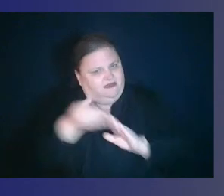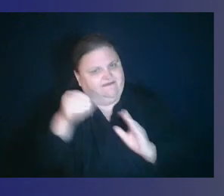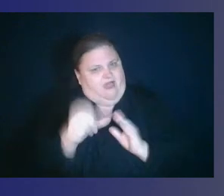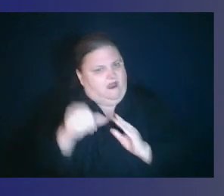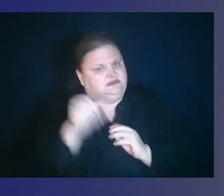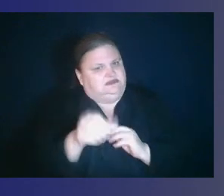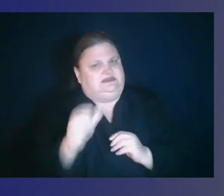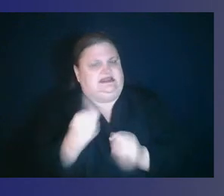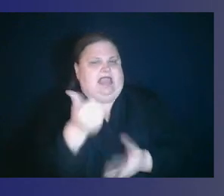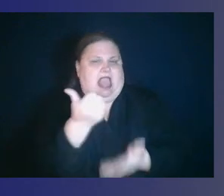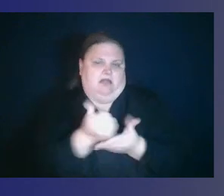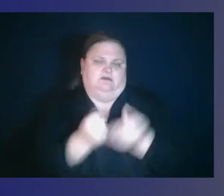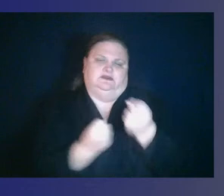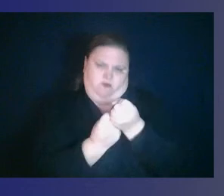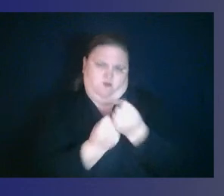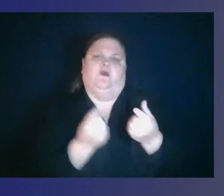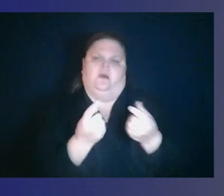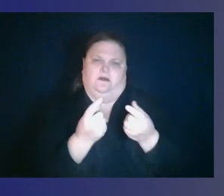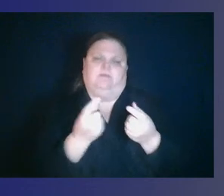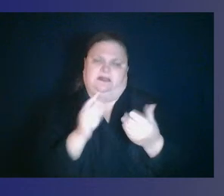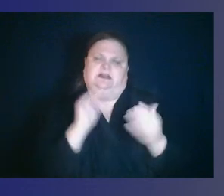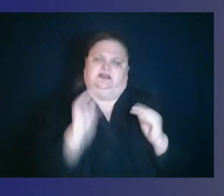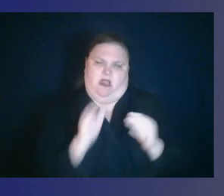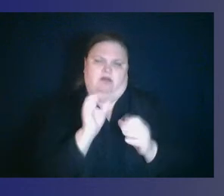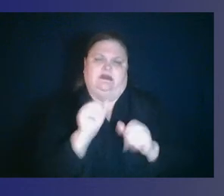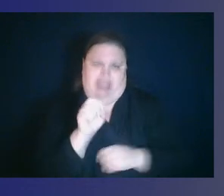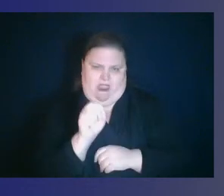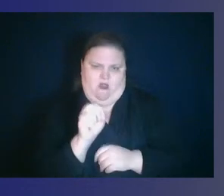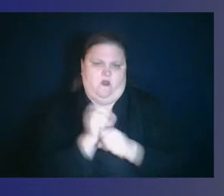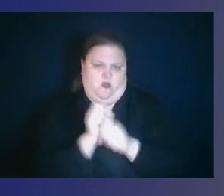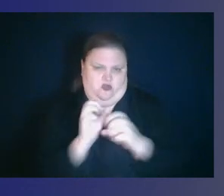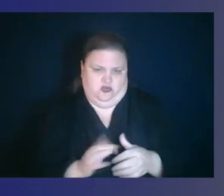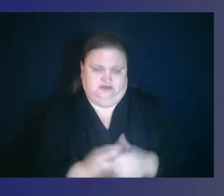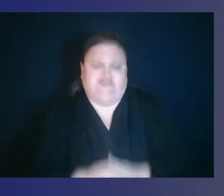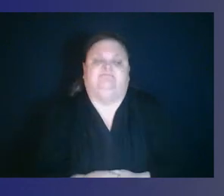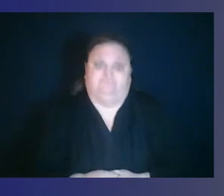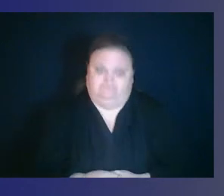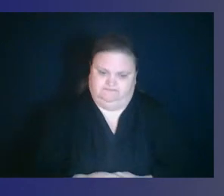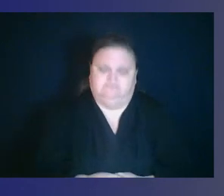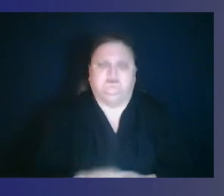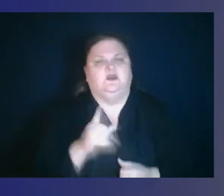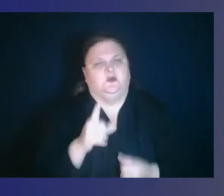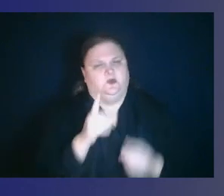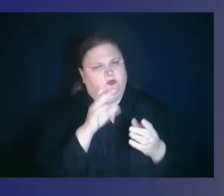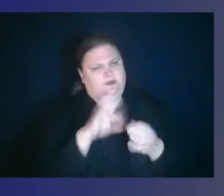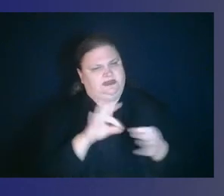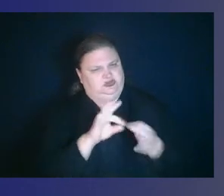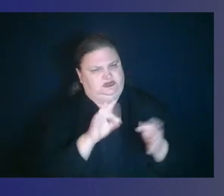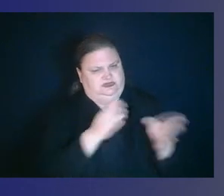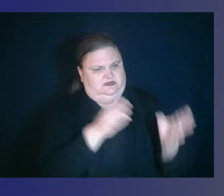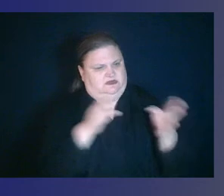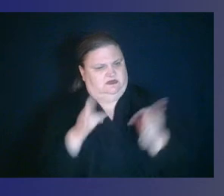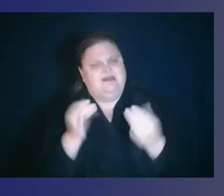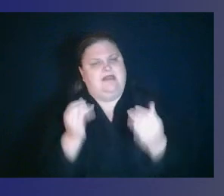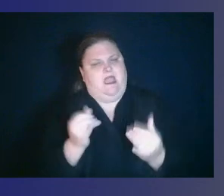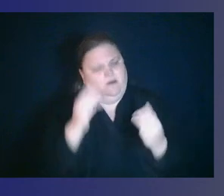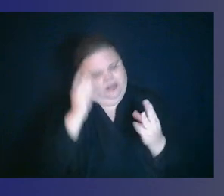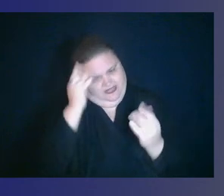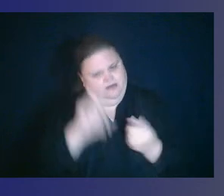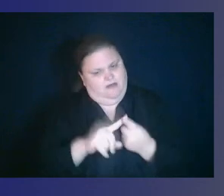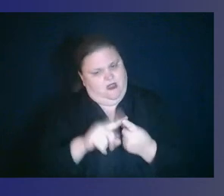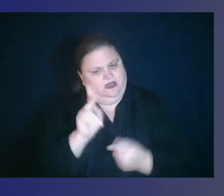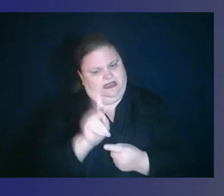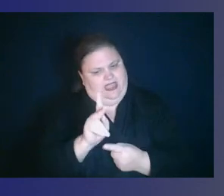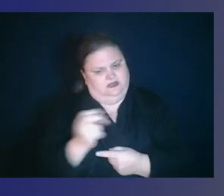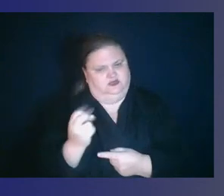Absolutely. Let's turn for a second to K-12, because you mentioned we have an opposite sort of system here. In fact, we have the